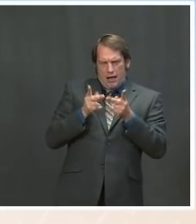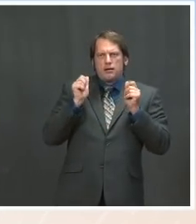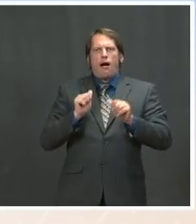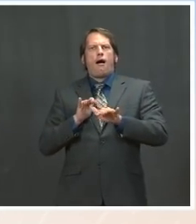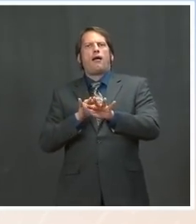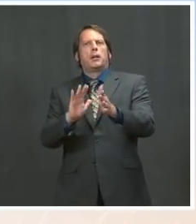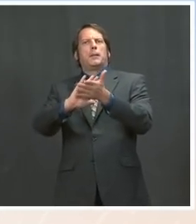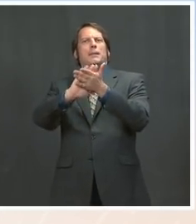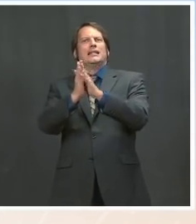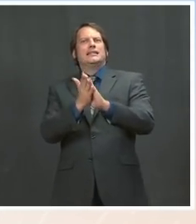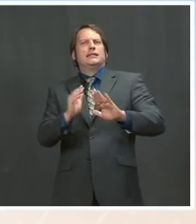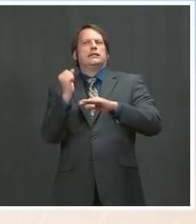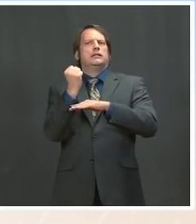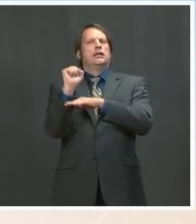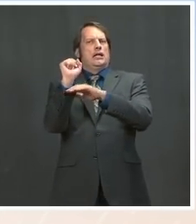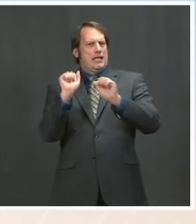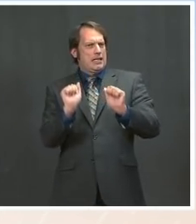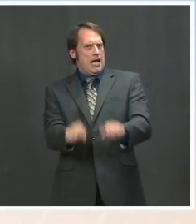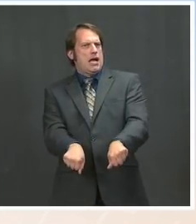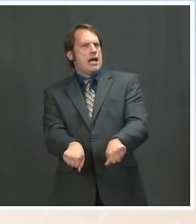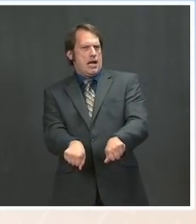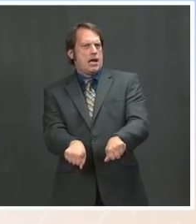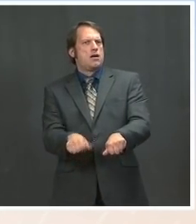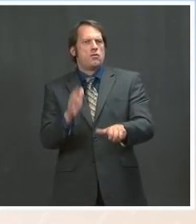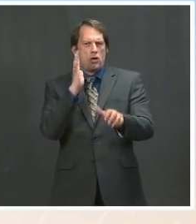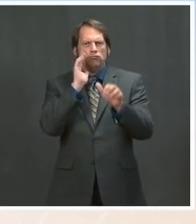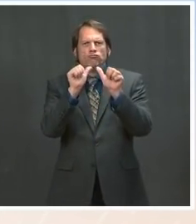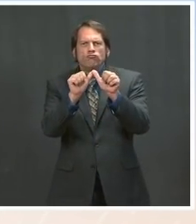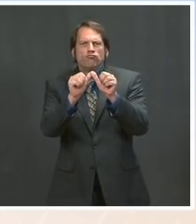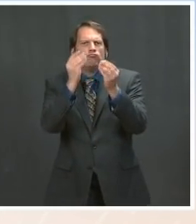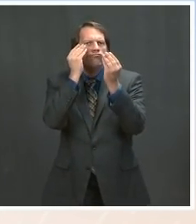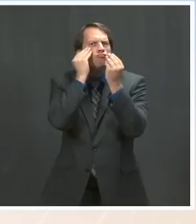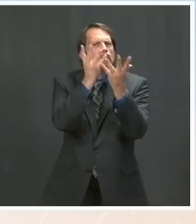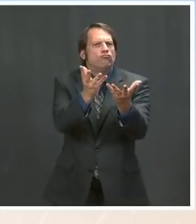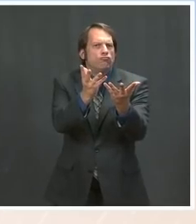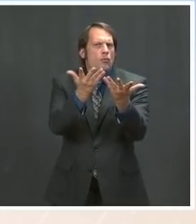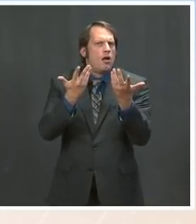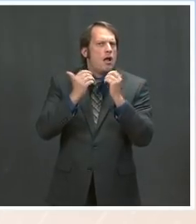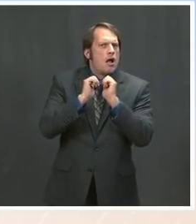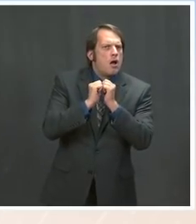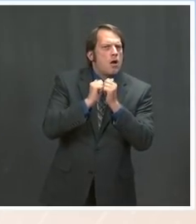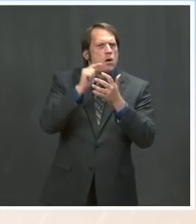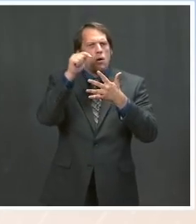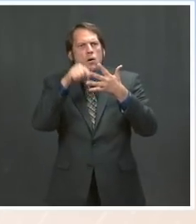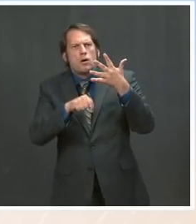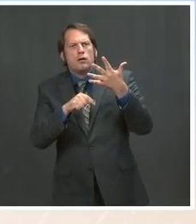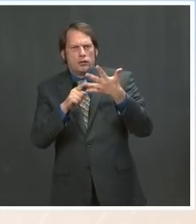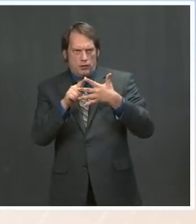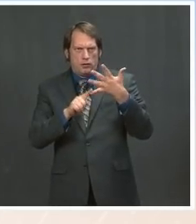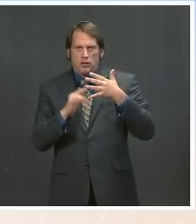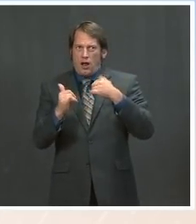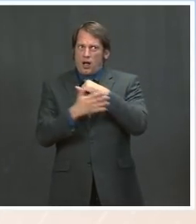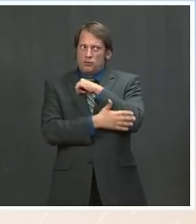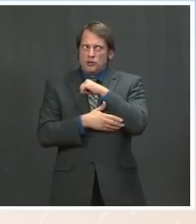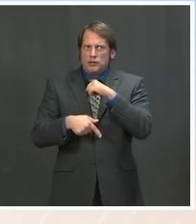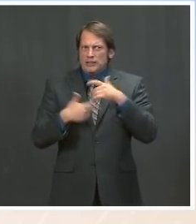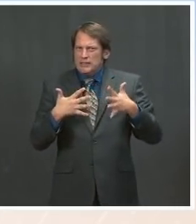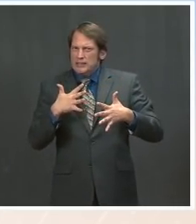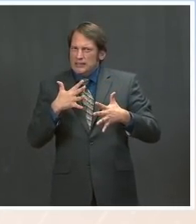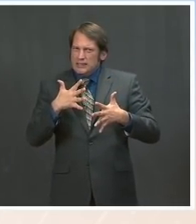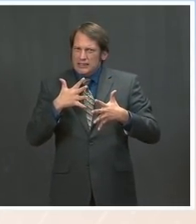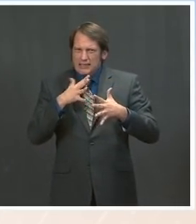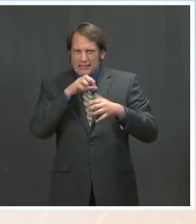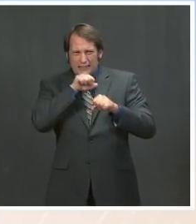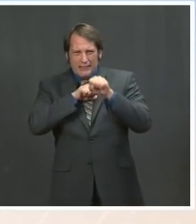encourage, we continue to convey that while this country has gone through an extensive period,